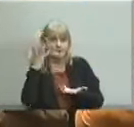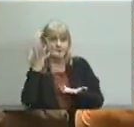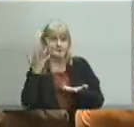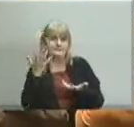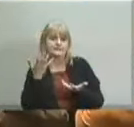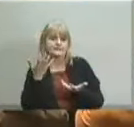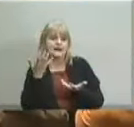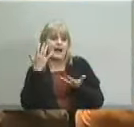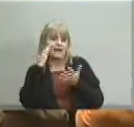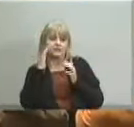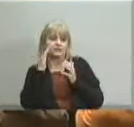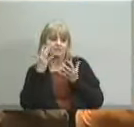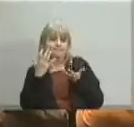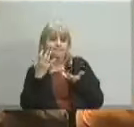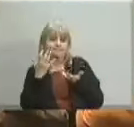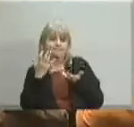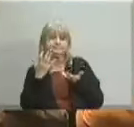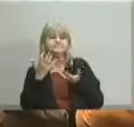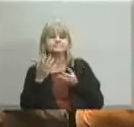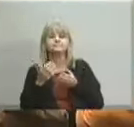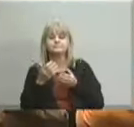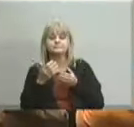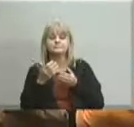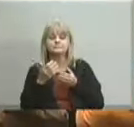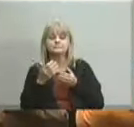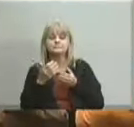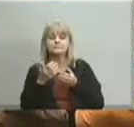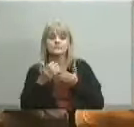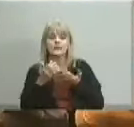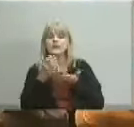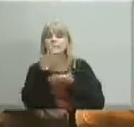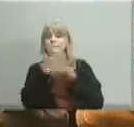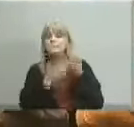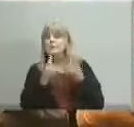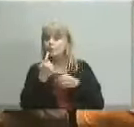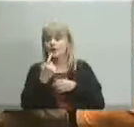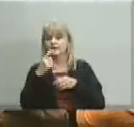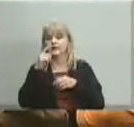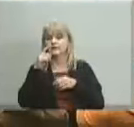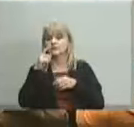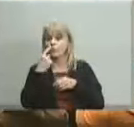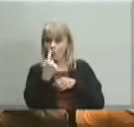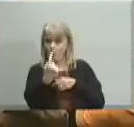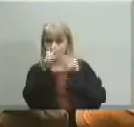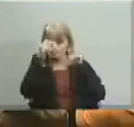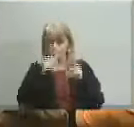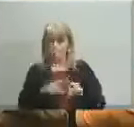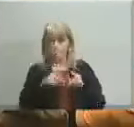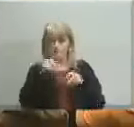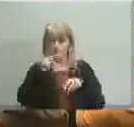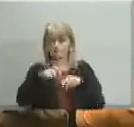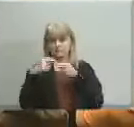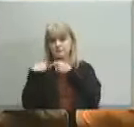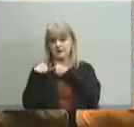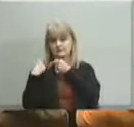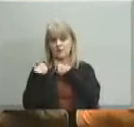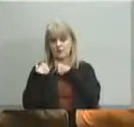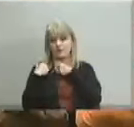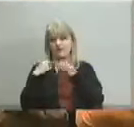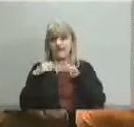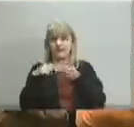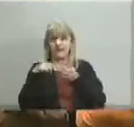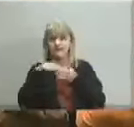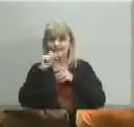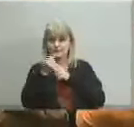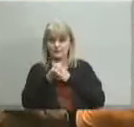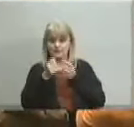how to put it in words but ultimately somebody one person typically is responsible and in this case for